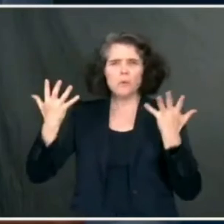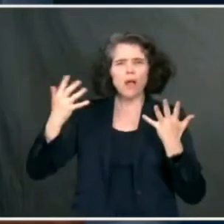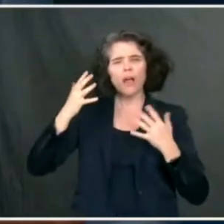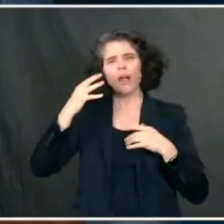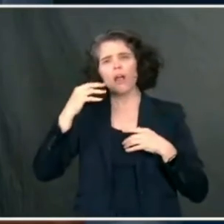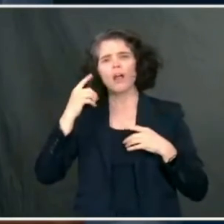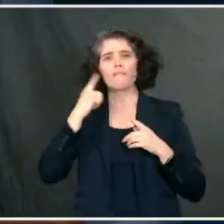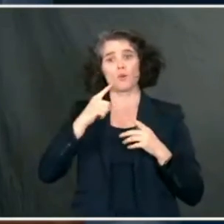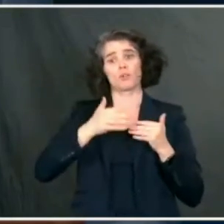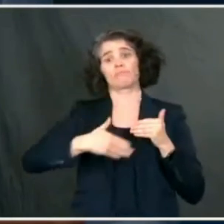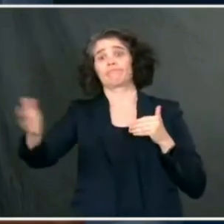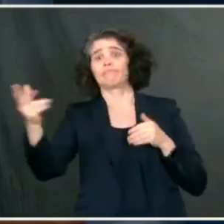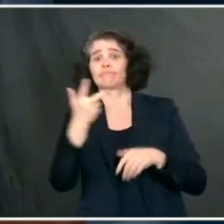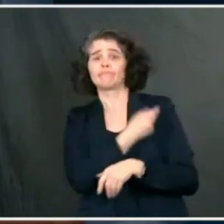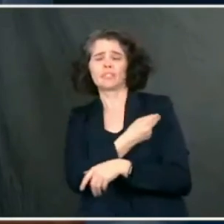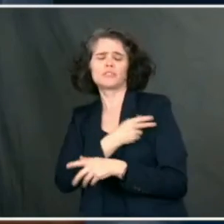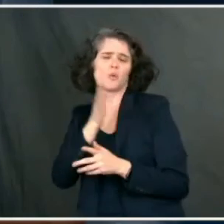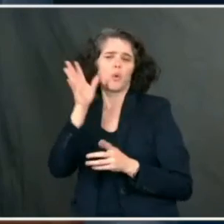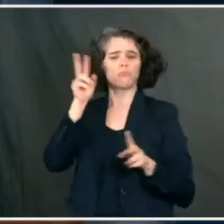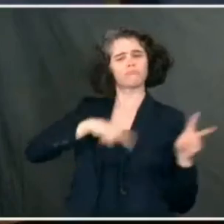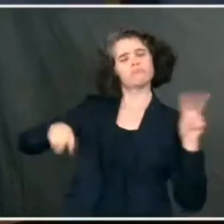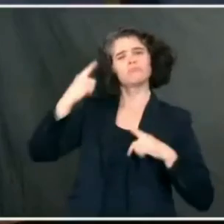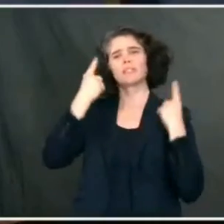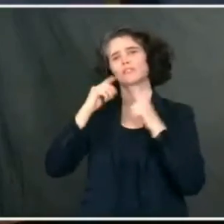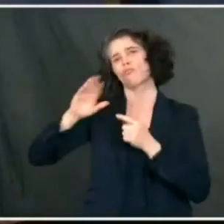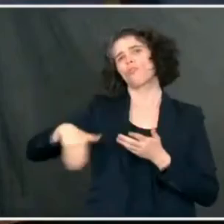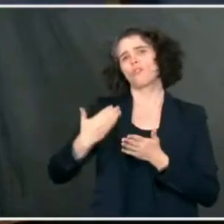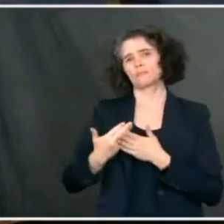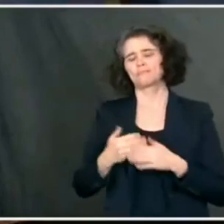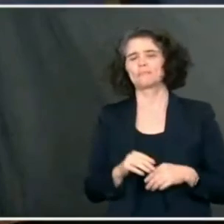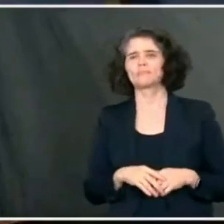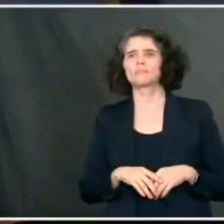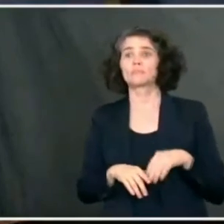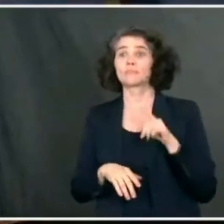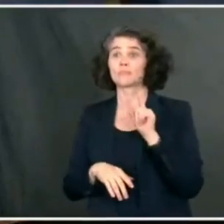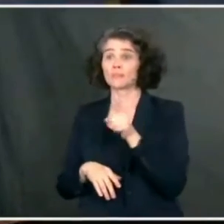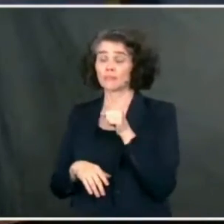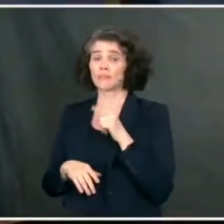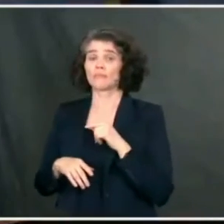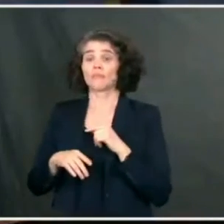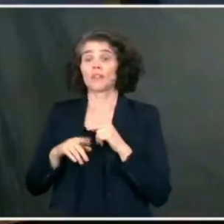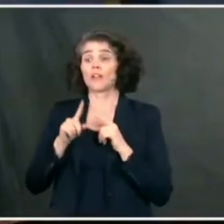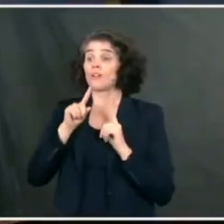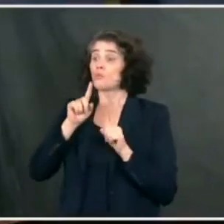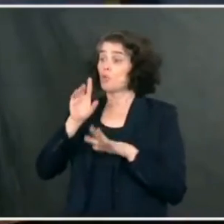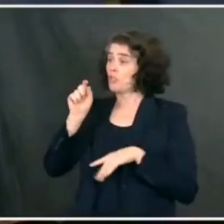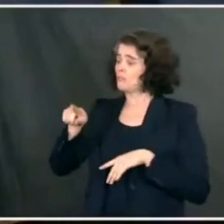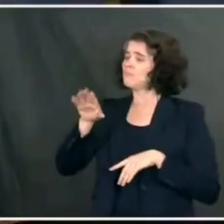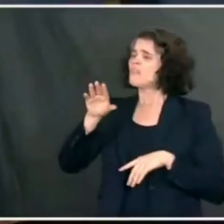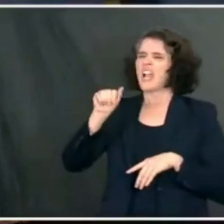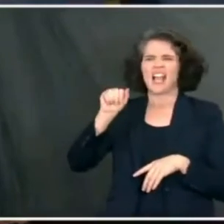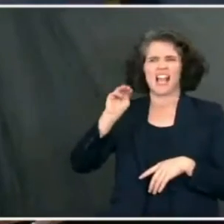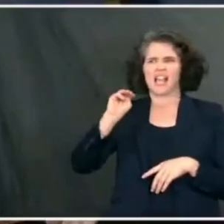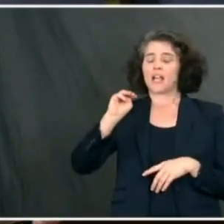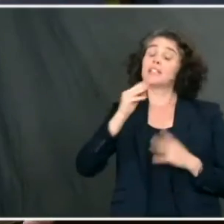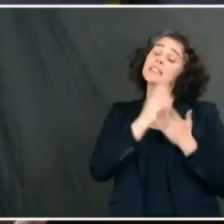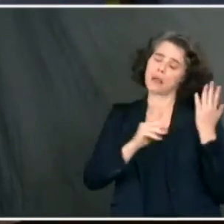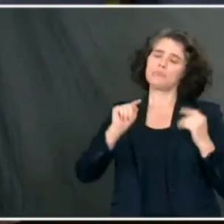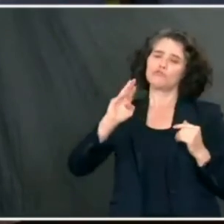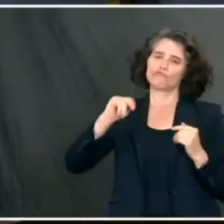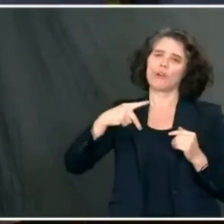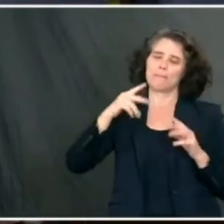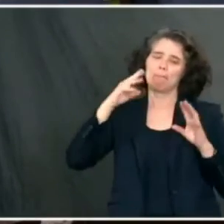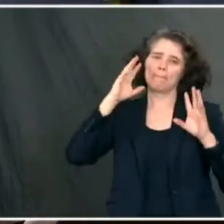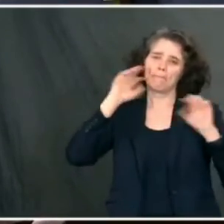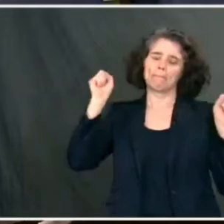in our plans and proposals. There are some Trump officials saying they were never offered help from Amazon. And so they're essentially saying